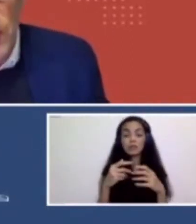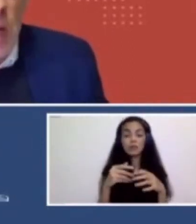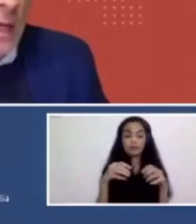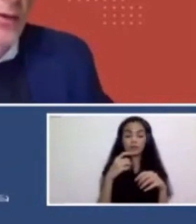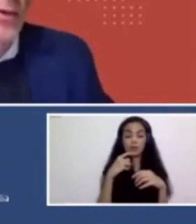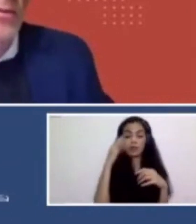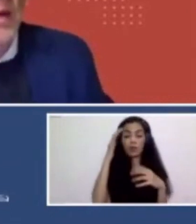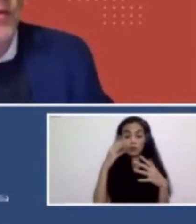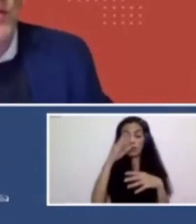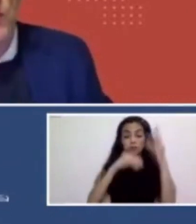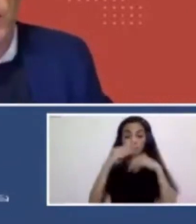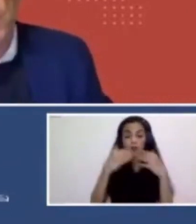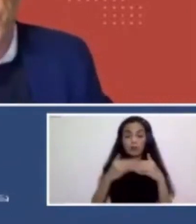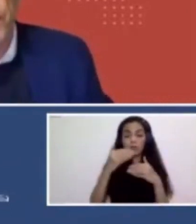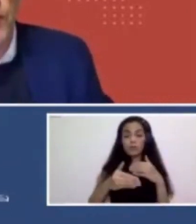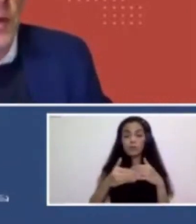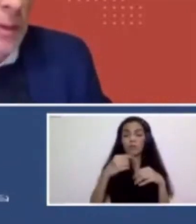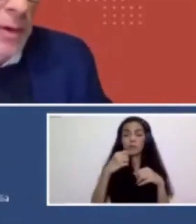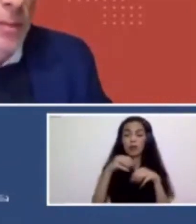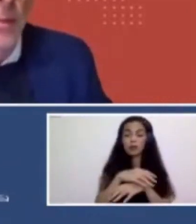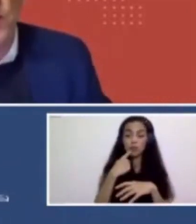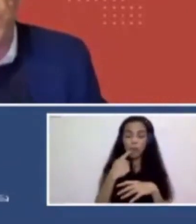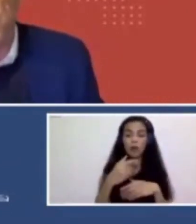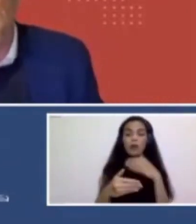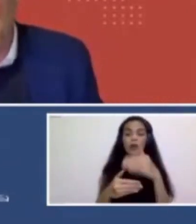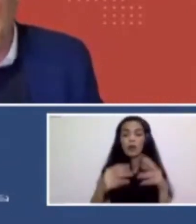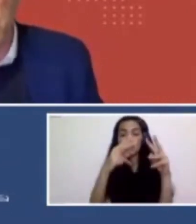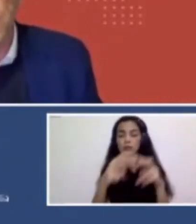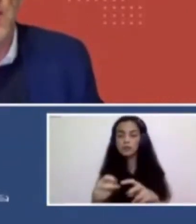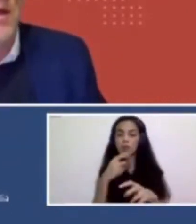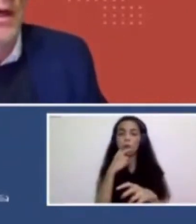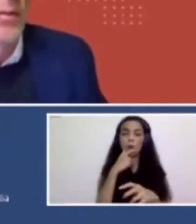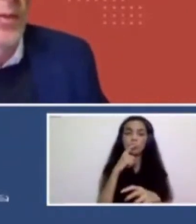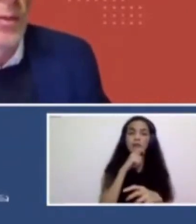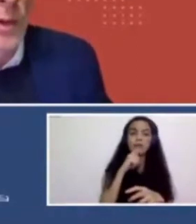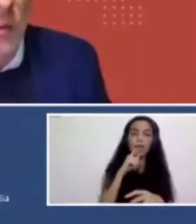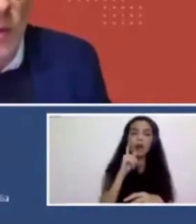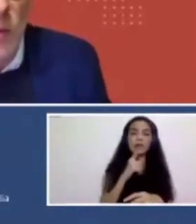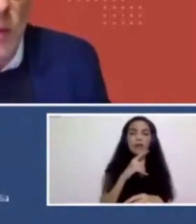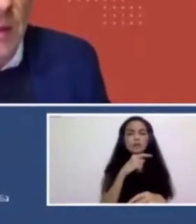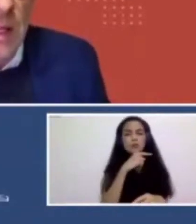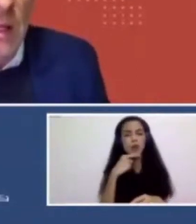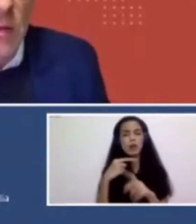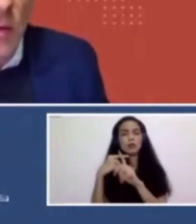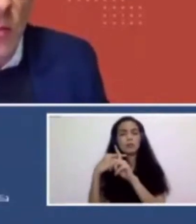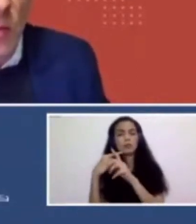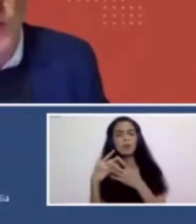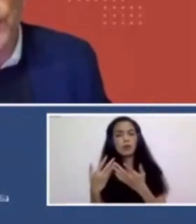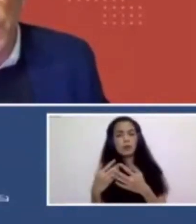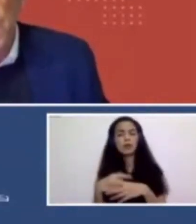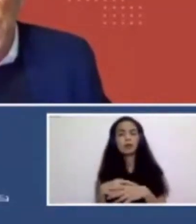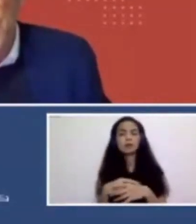So we do it in part through map. We do, you know, um, through, you publishing and I would do it throughout teaching. Um, we, we, we do it in so